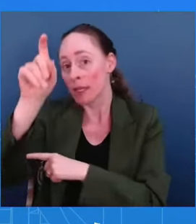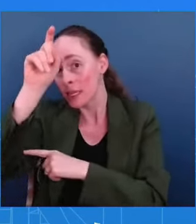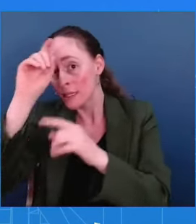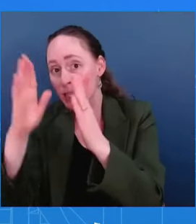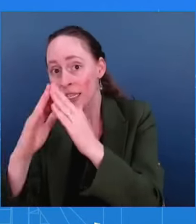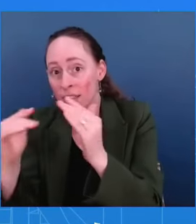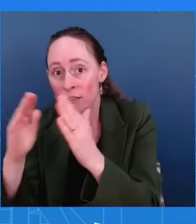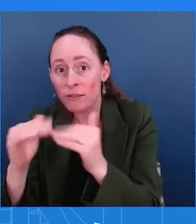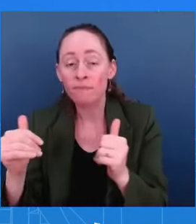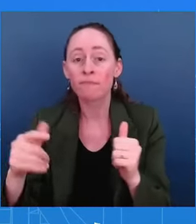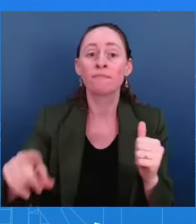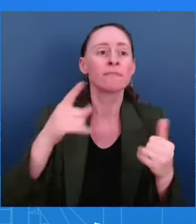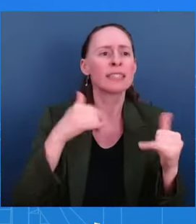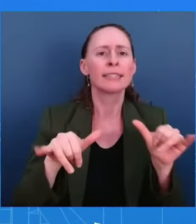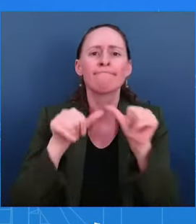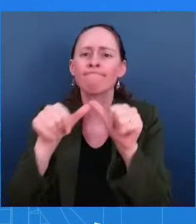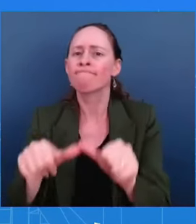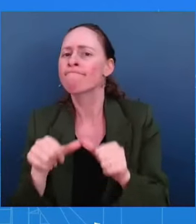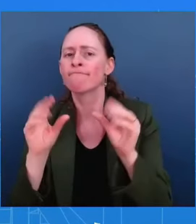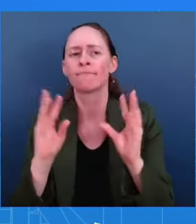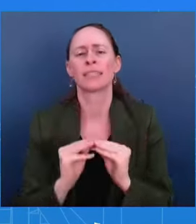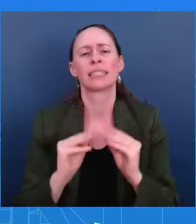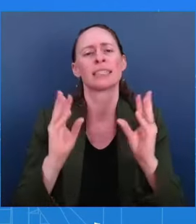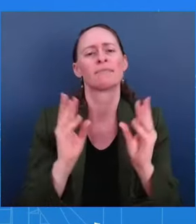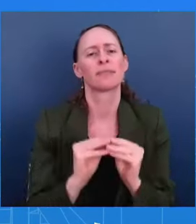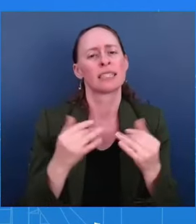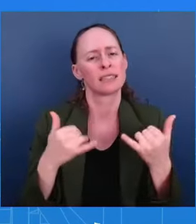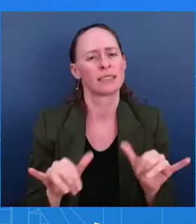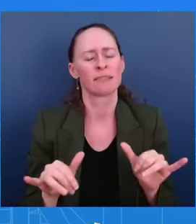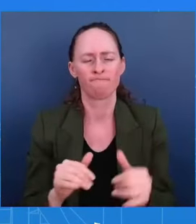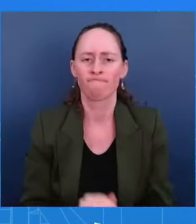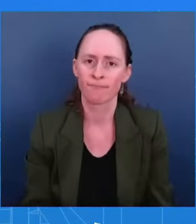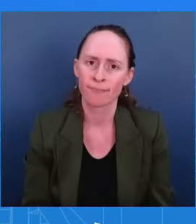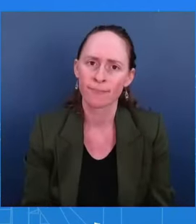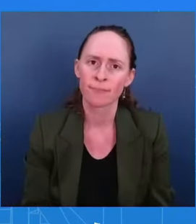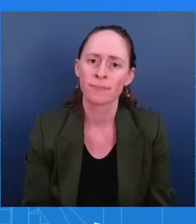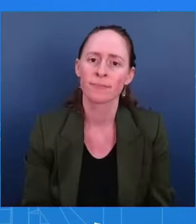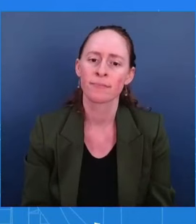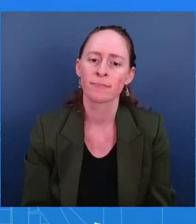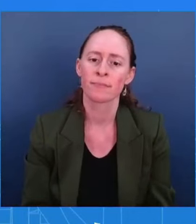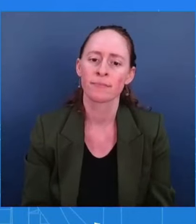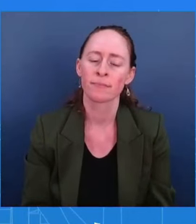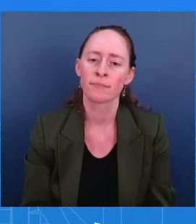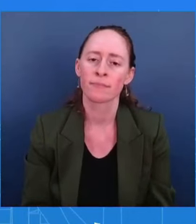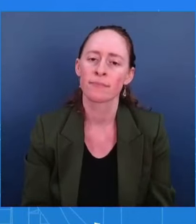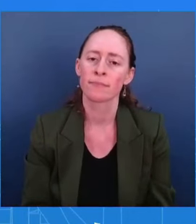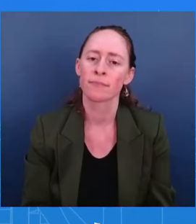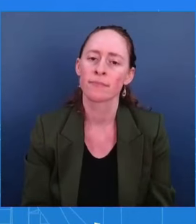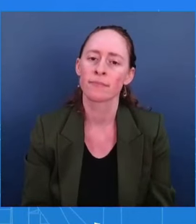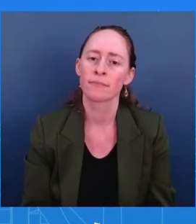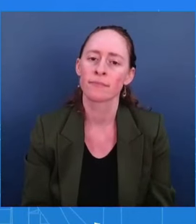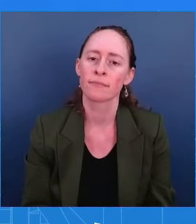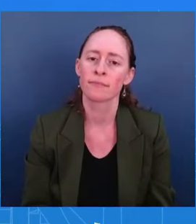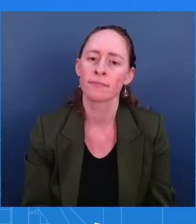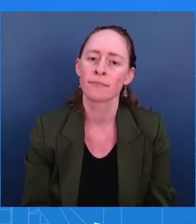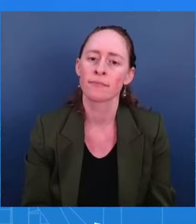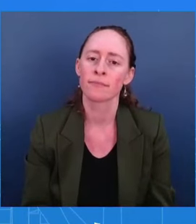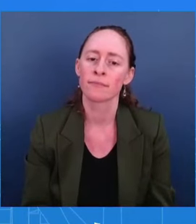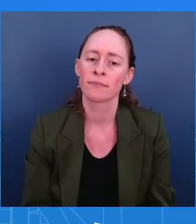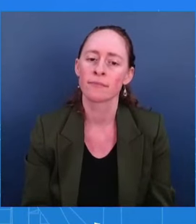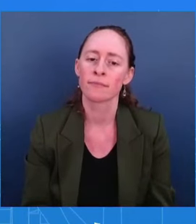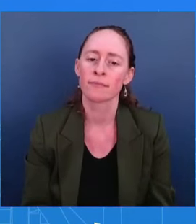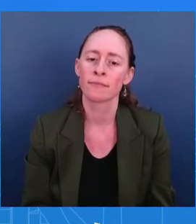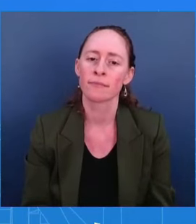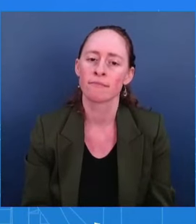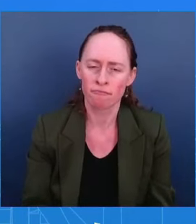Thanks, Karine. Thanks, Admiral. On the Russian interference, is there any indication of at what level this is being apparently